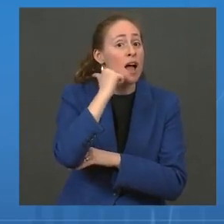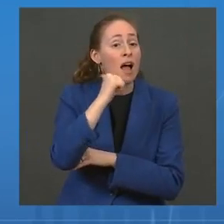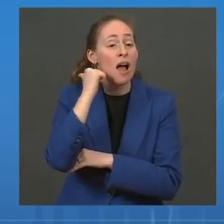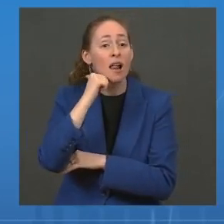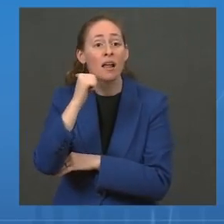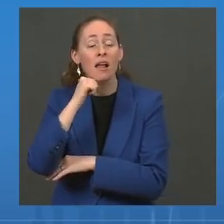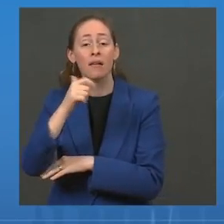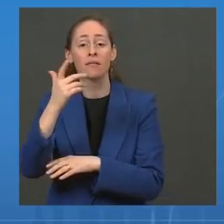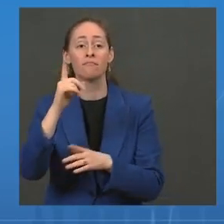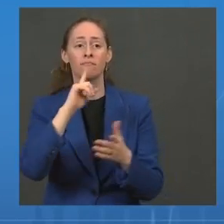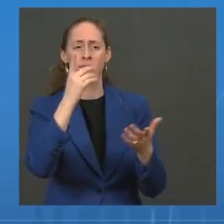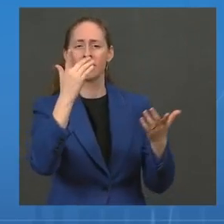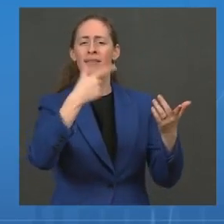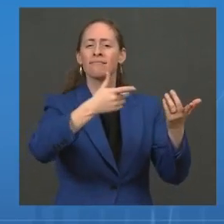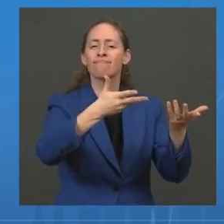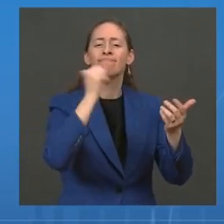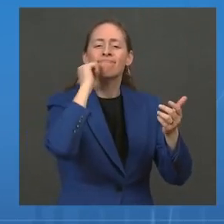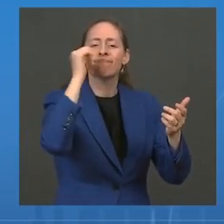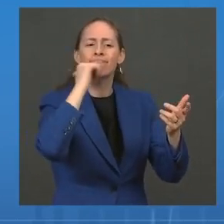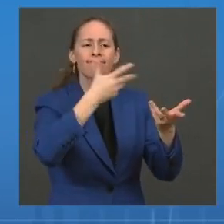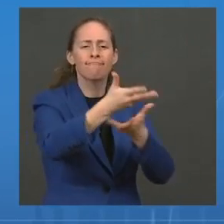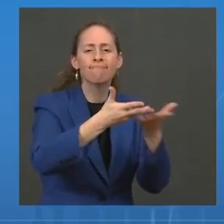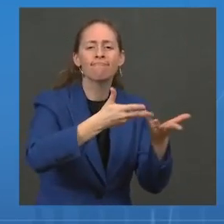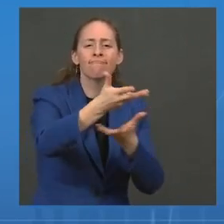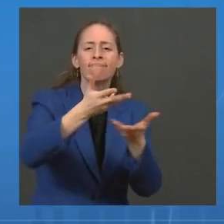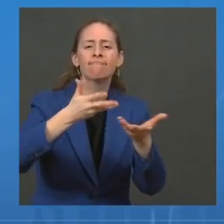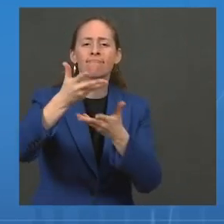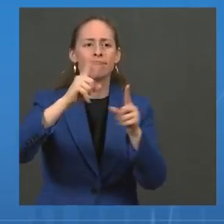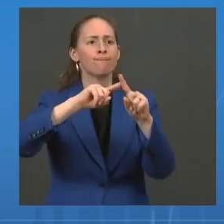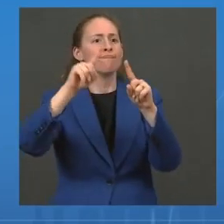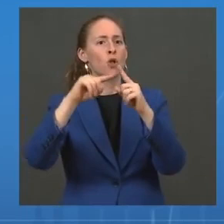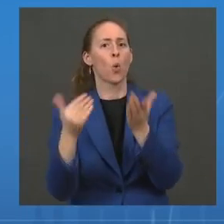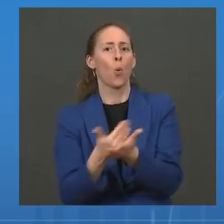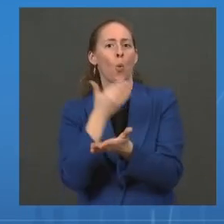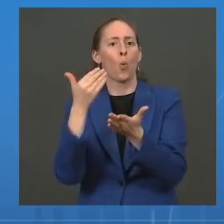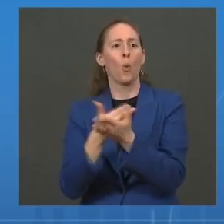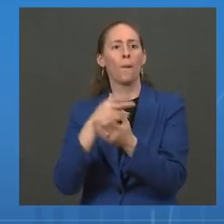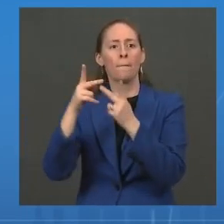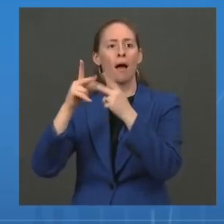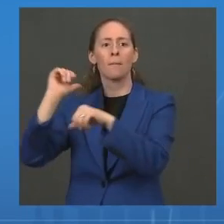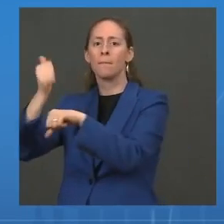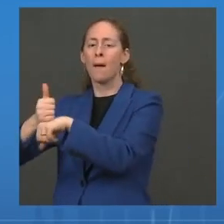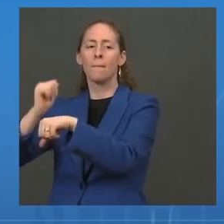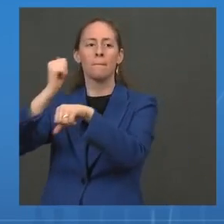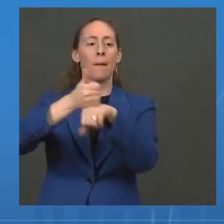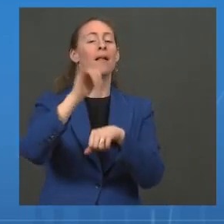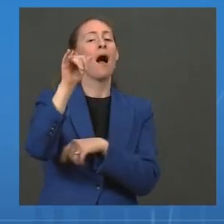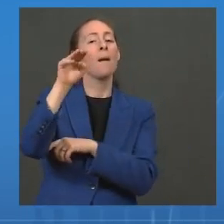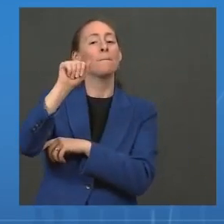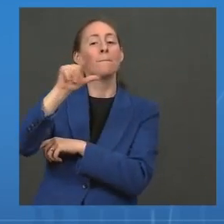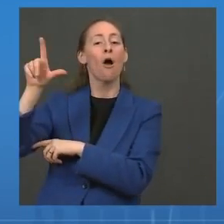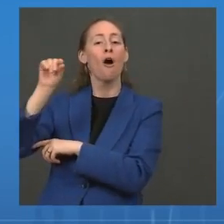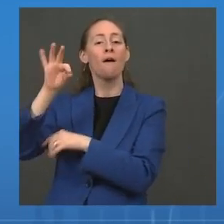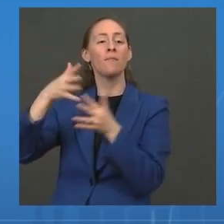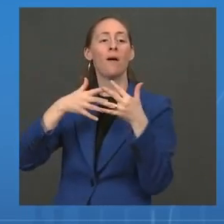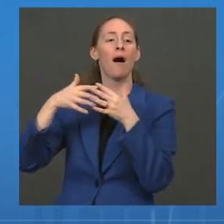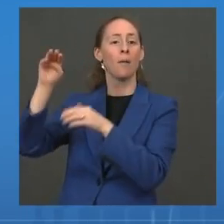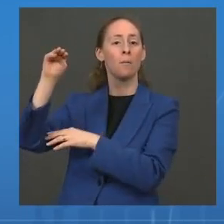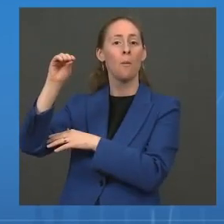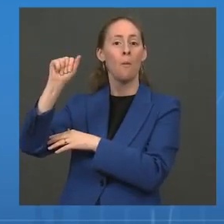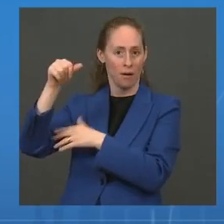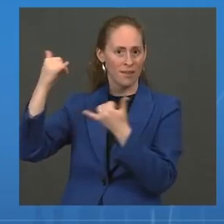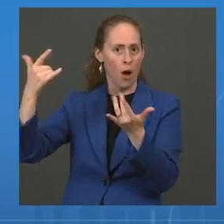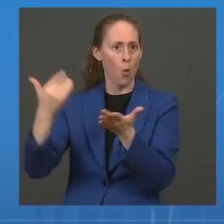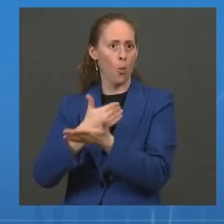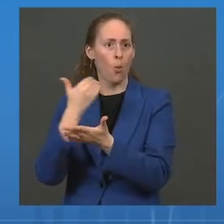the pharmacies, more and more sites are opening, like the Mall of America site that I mentioned that has the capacity to vaccinate 1